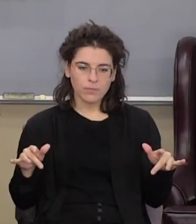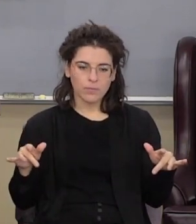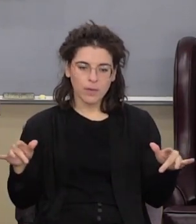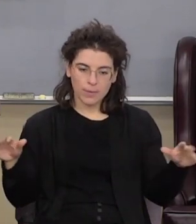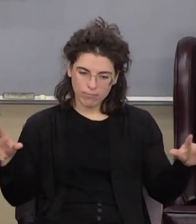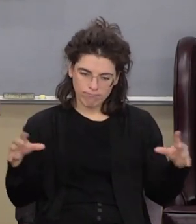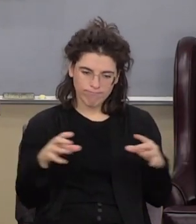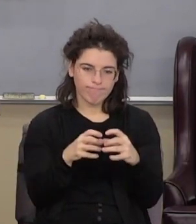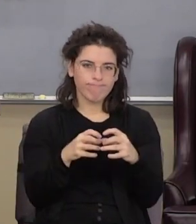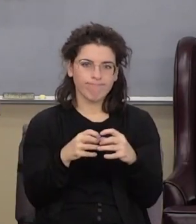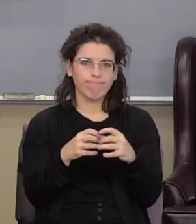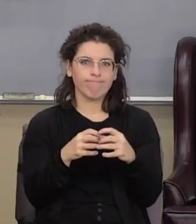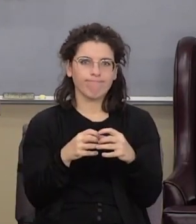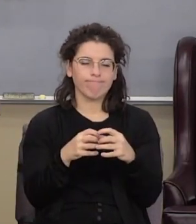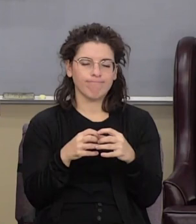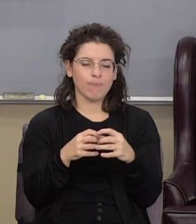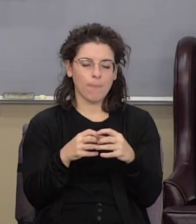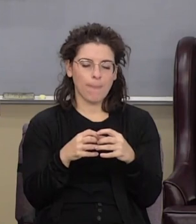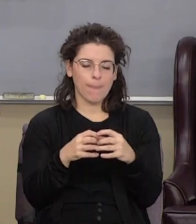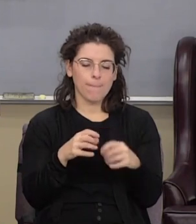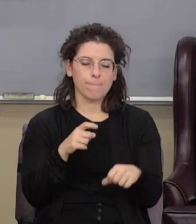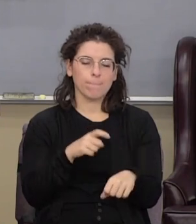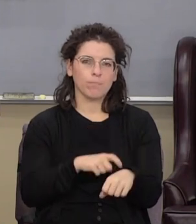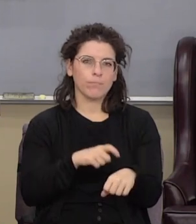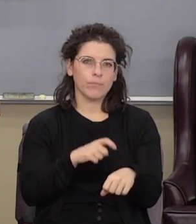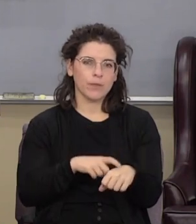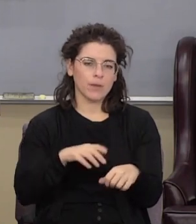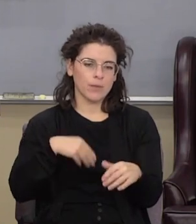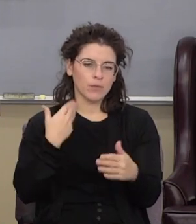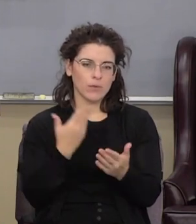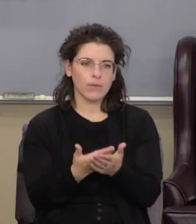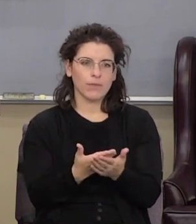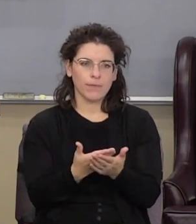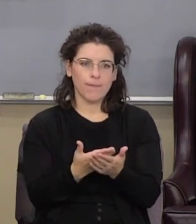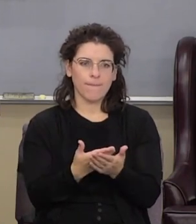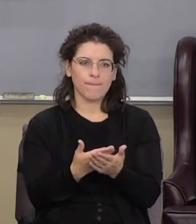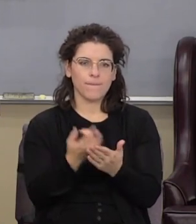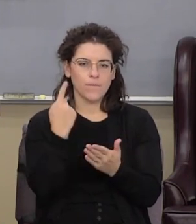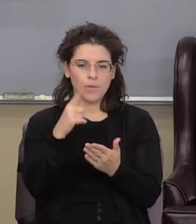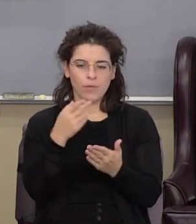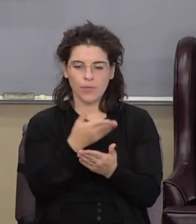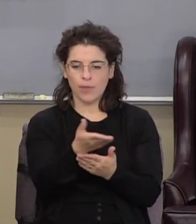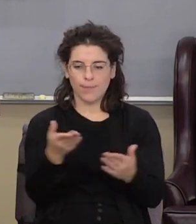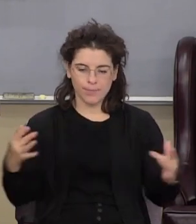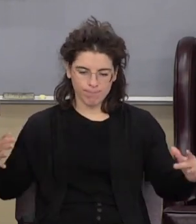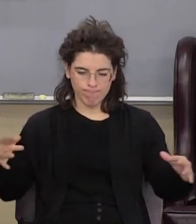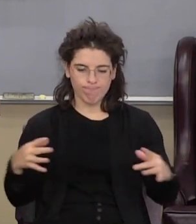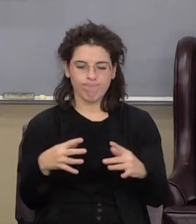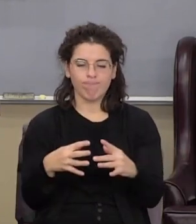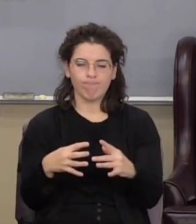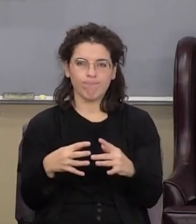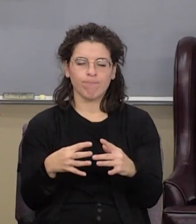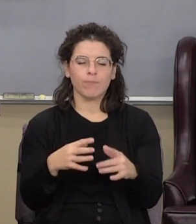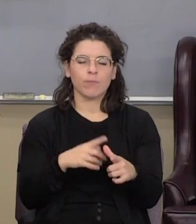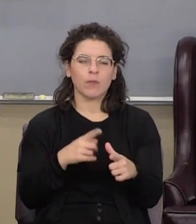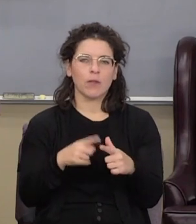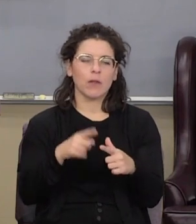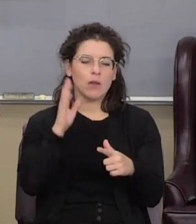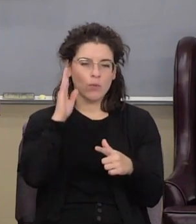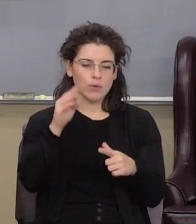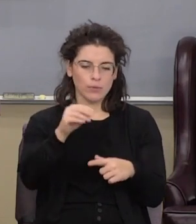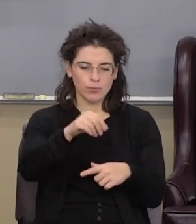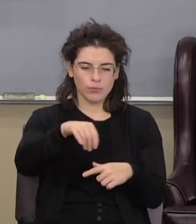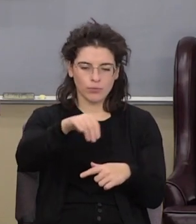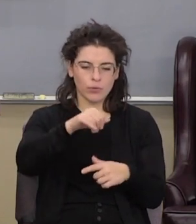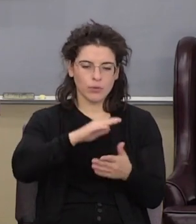regather them the time has come for them to be regathered then will I sprinkle